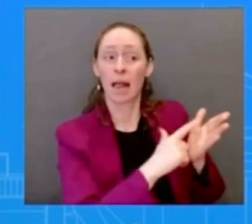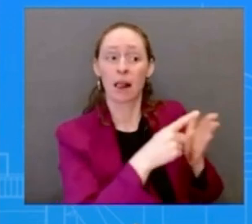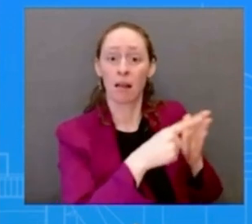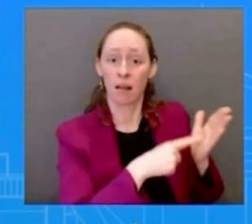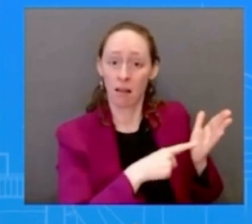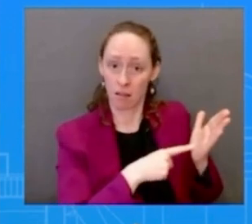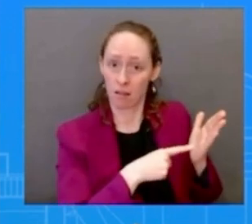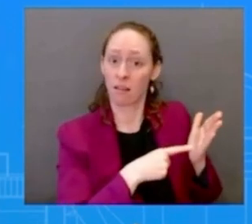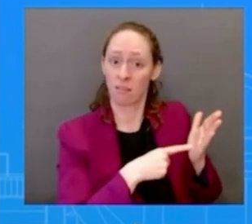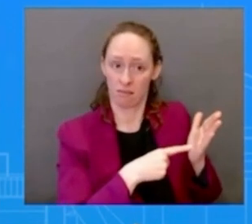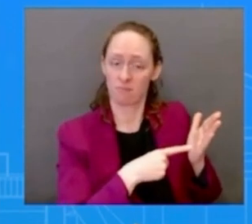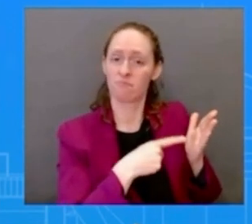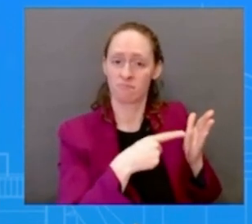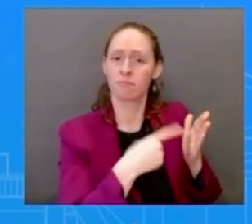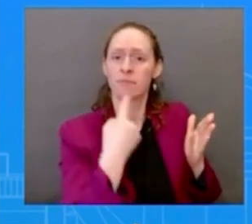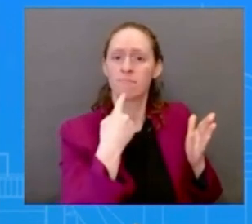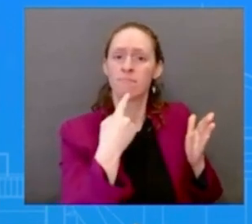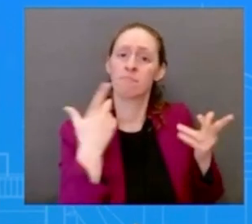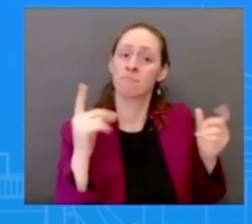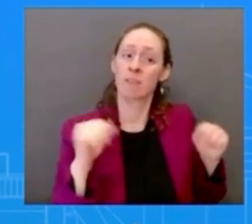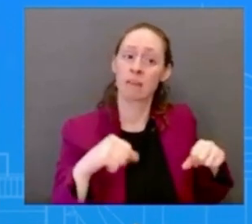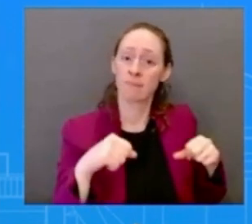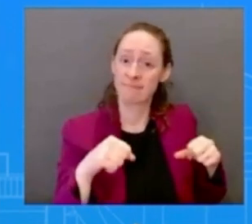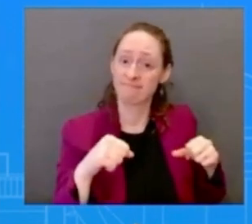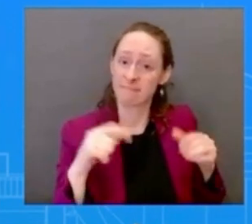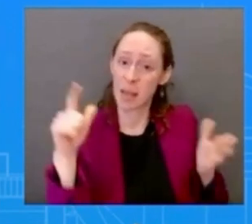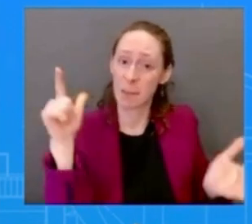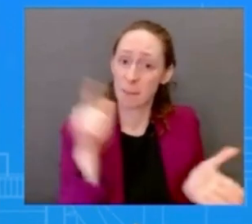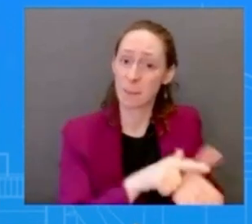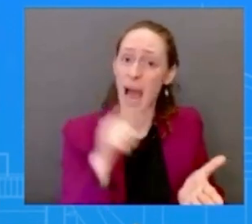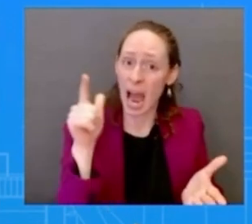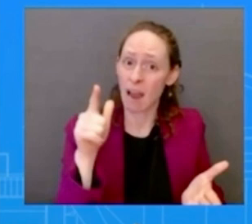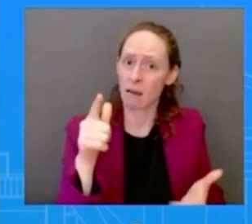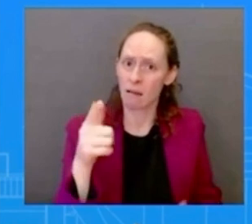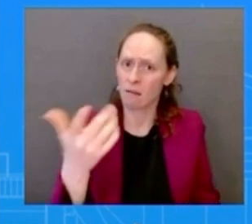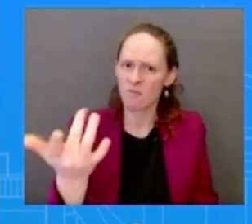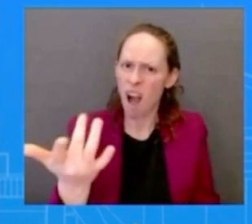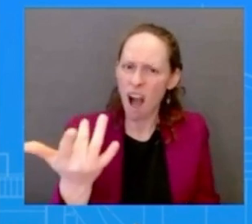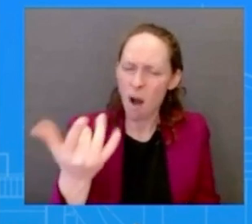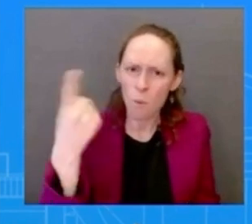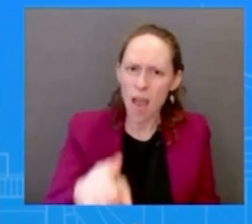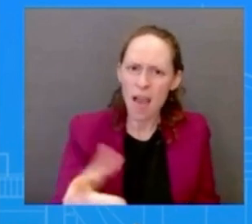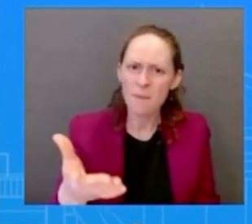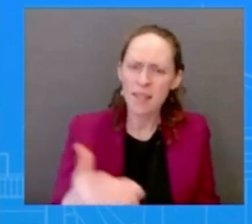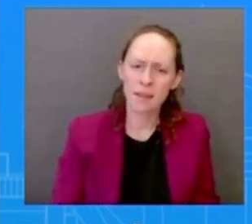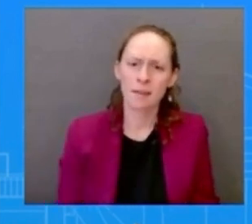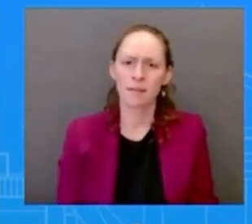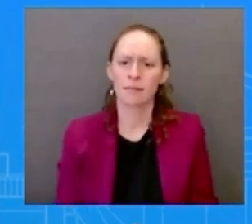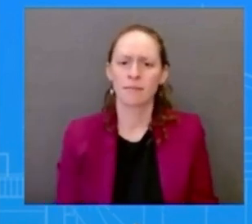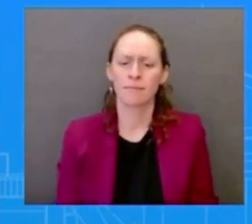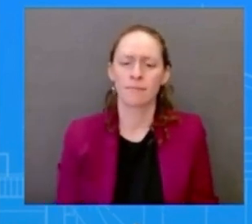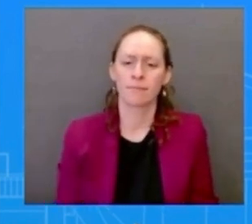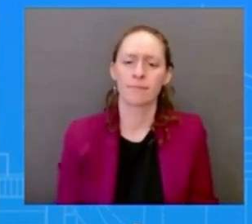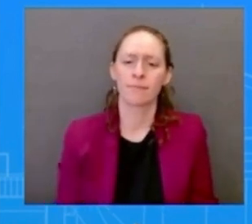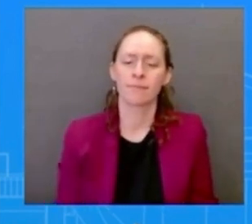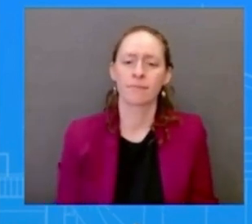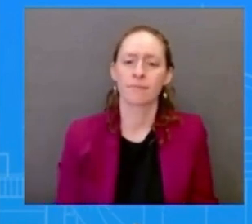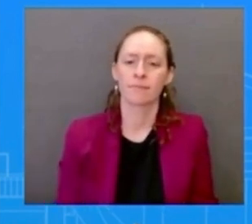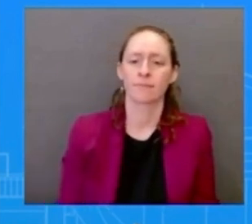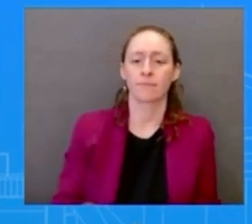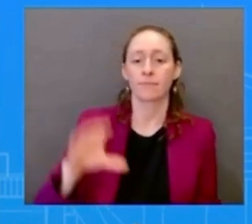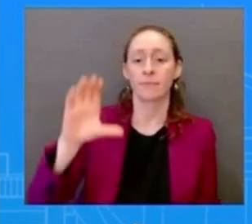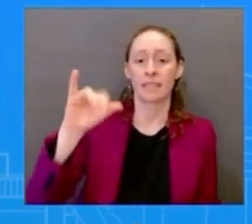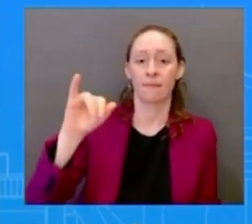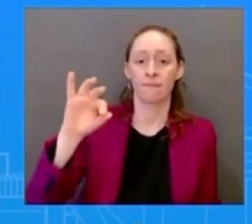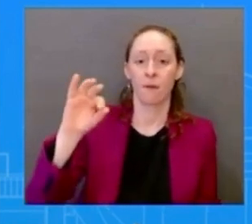so look when it comes to syphios uh which is i'm not going to get ahead of syphios they're the ones who are reviewing this uh reviewing uh this